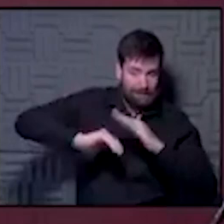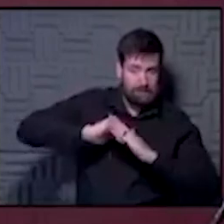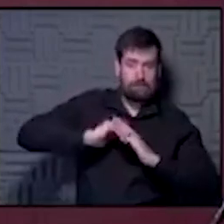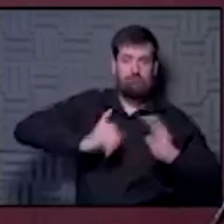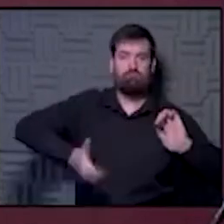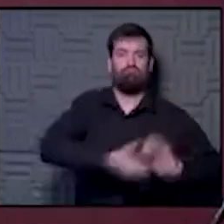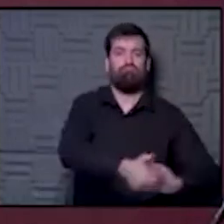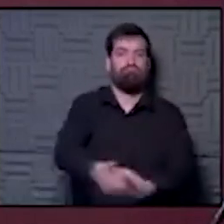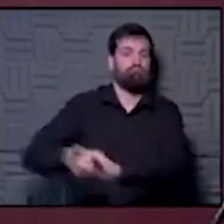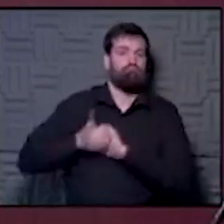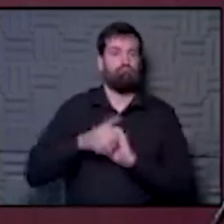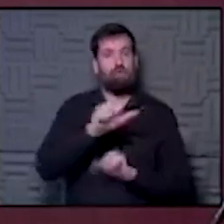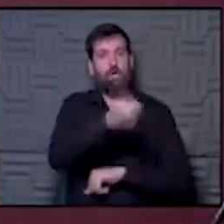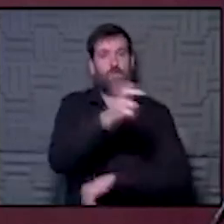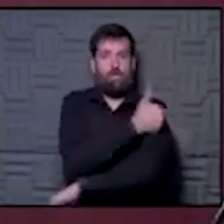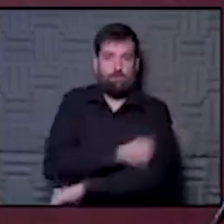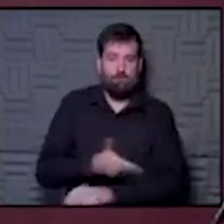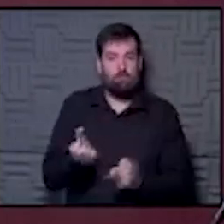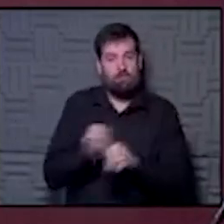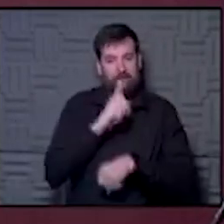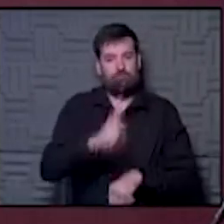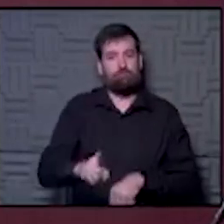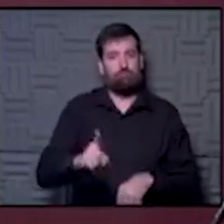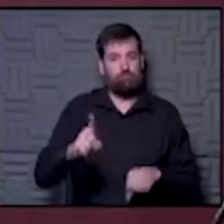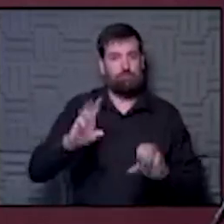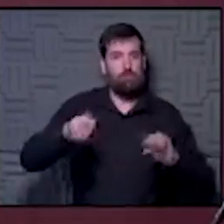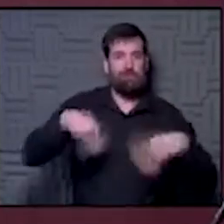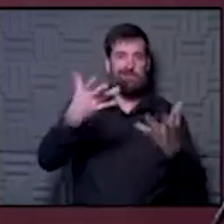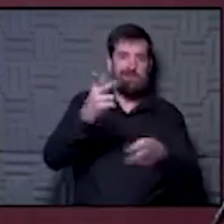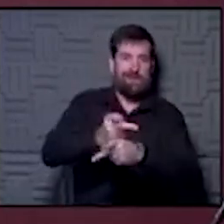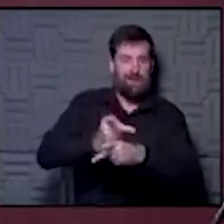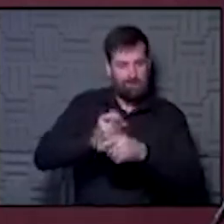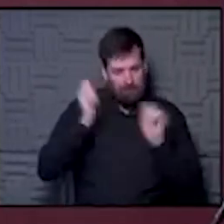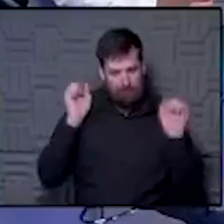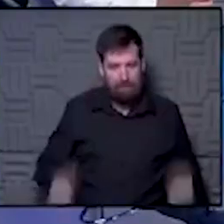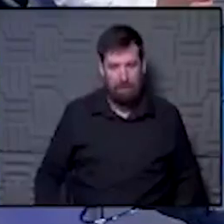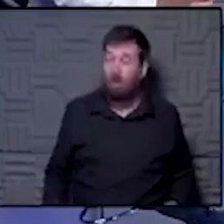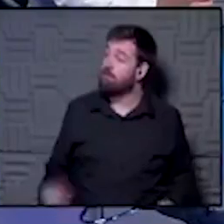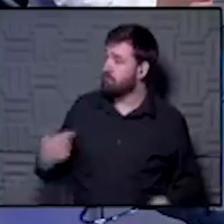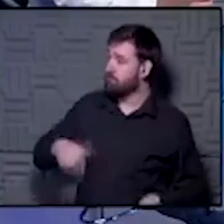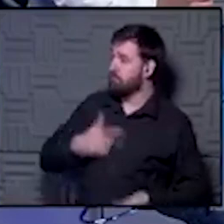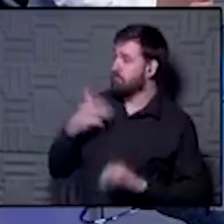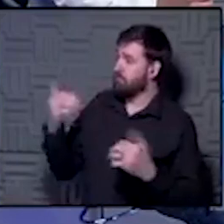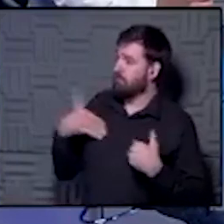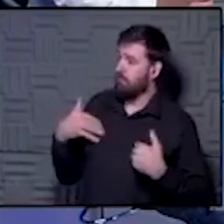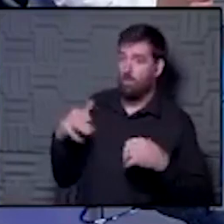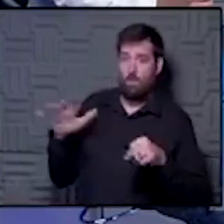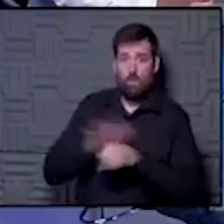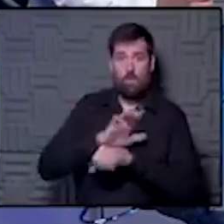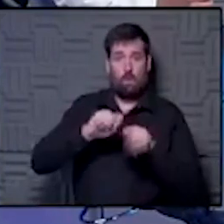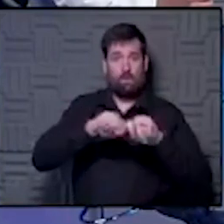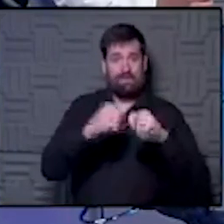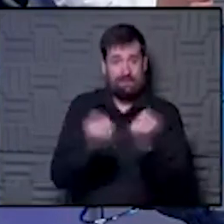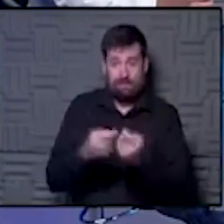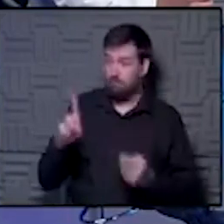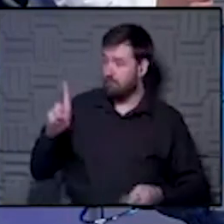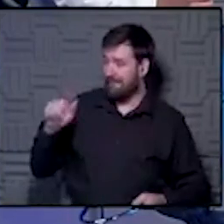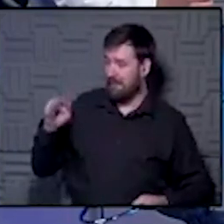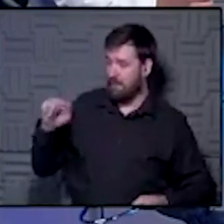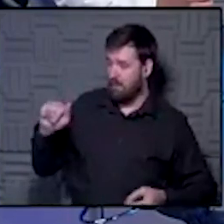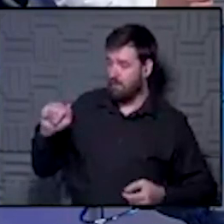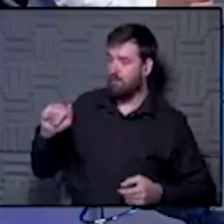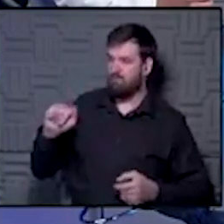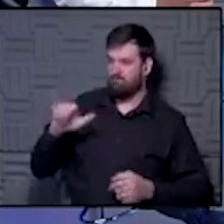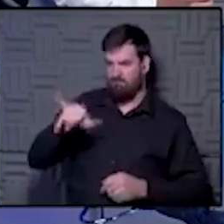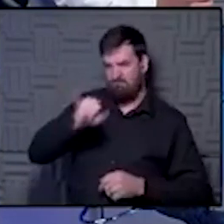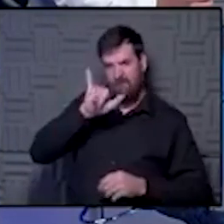community hospitals to make sure that we can provide care to those that need it. Yeah, and we actually have a whole team of people, Dana, who are especially